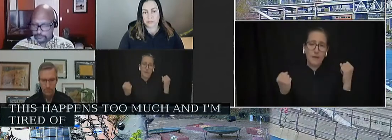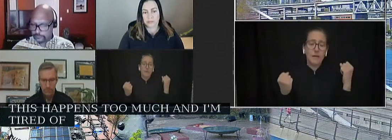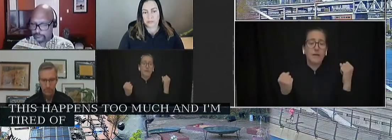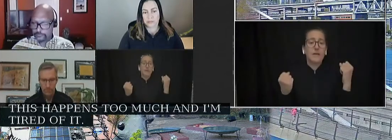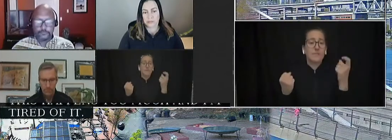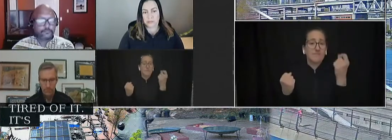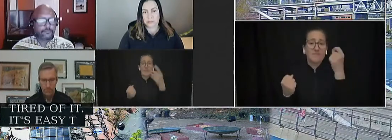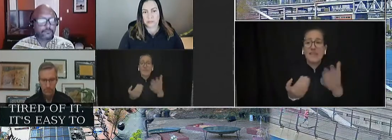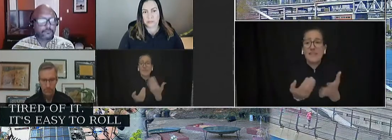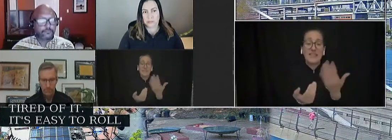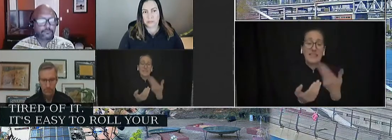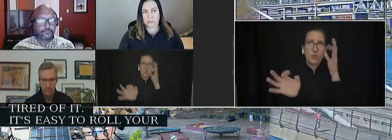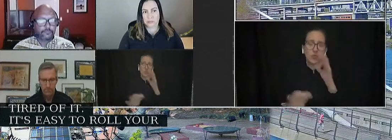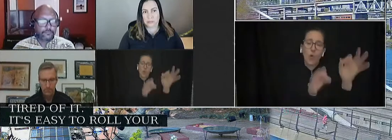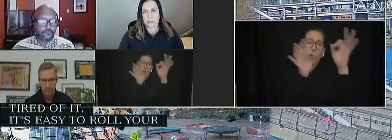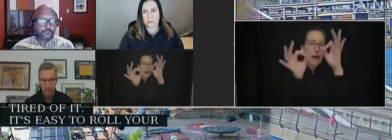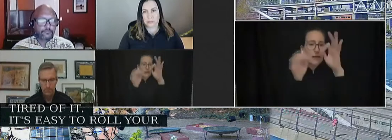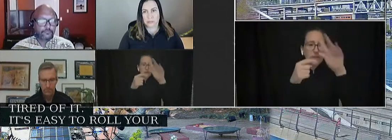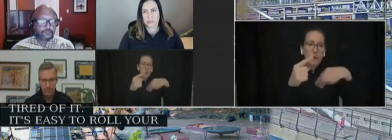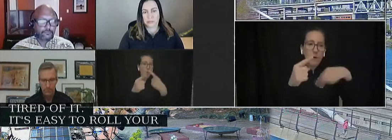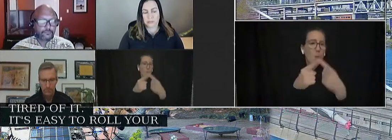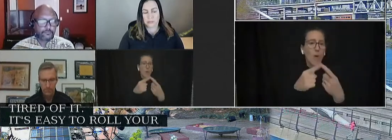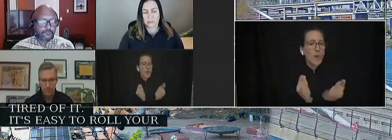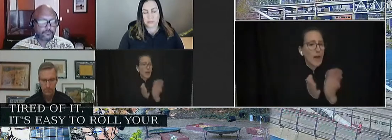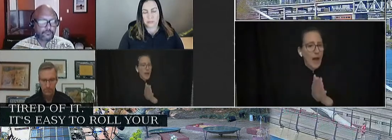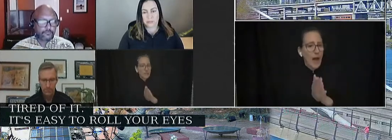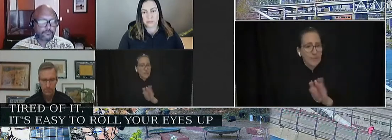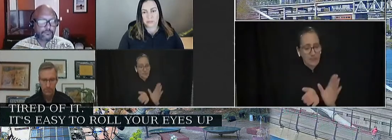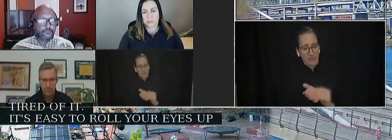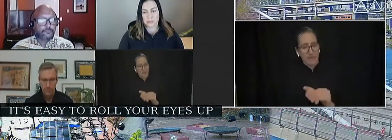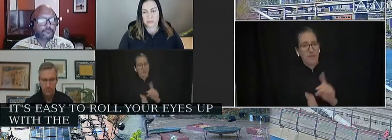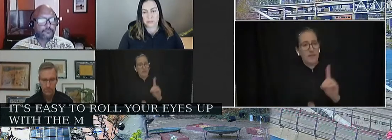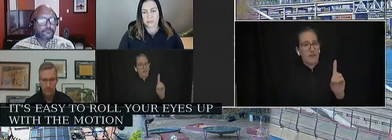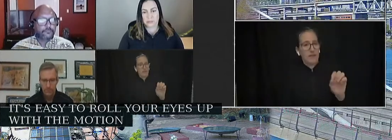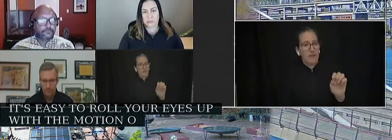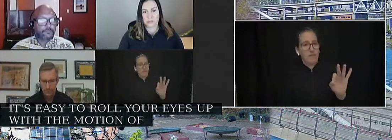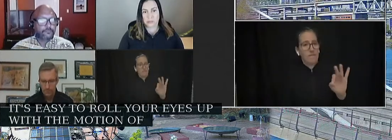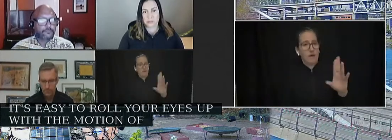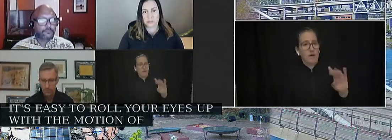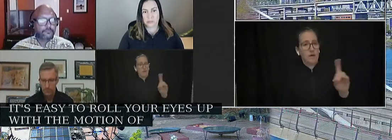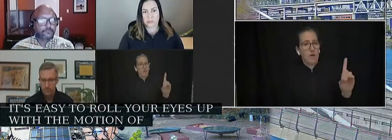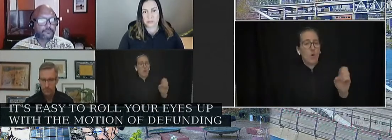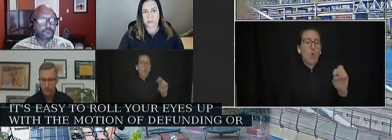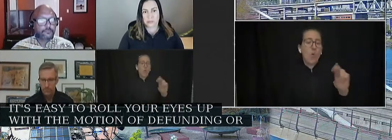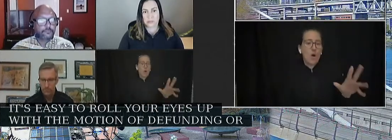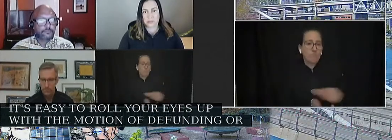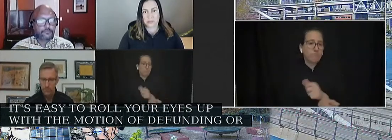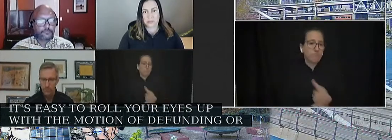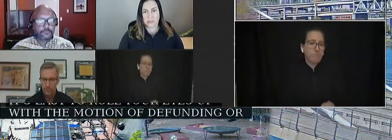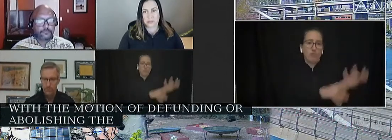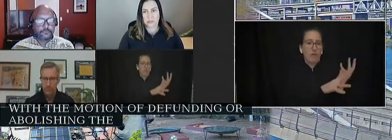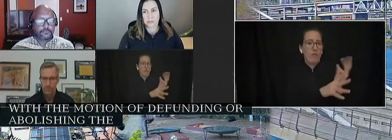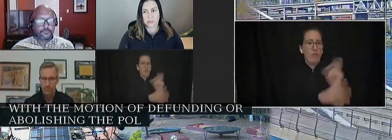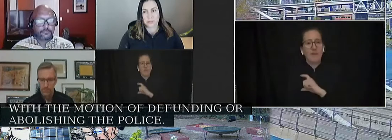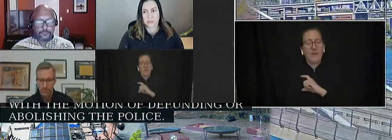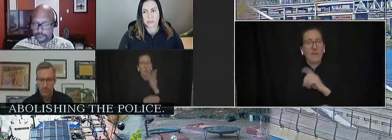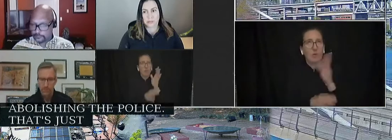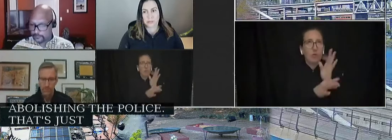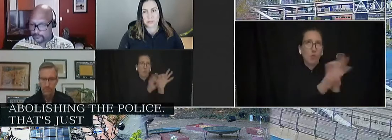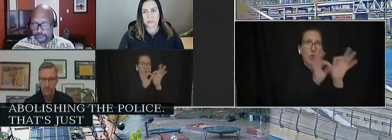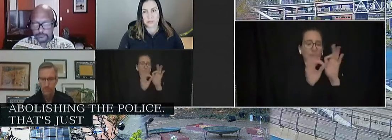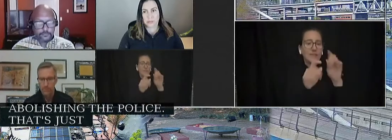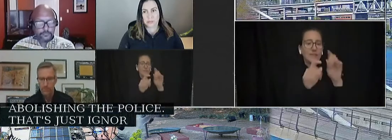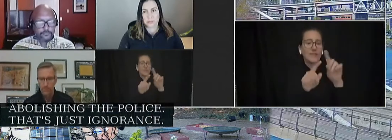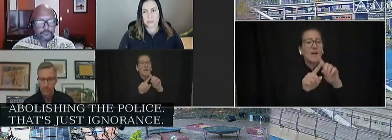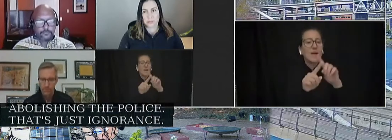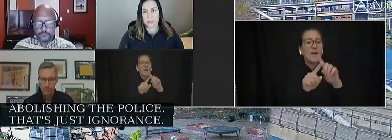eyes at the notion of defunding or abolishing the police, but that's just ignorance. You know, folks want community